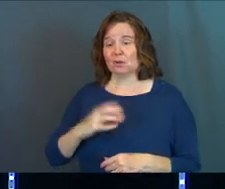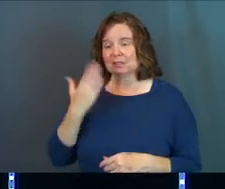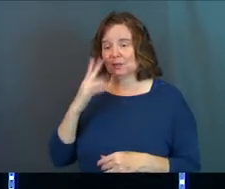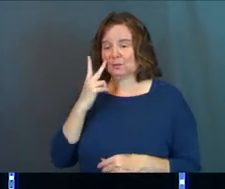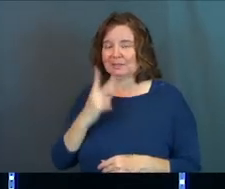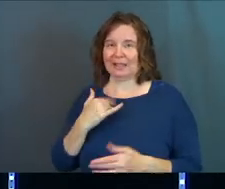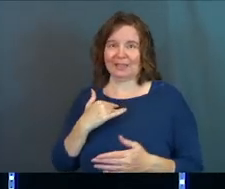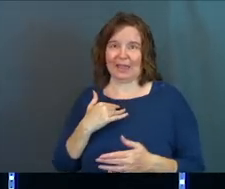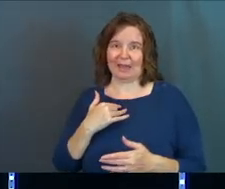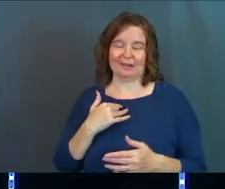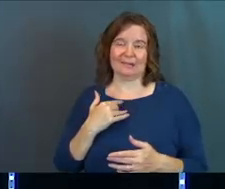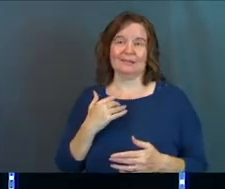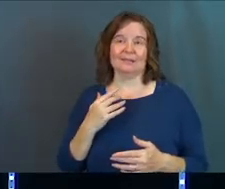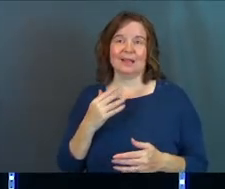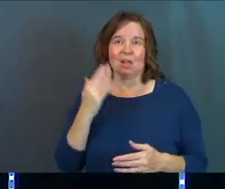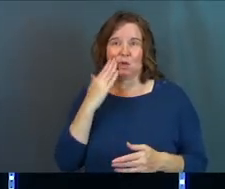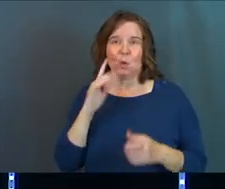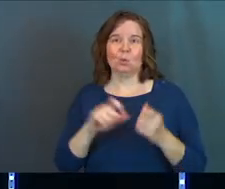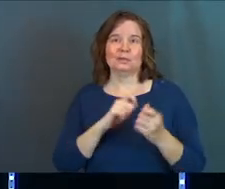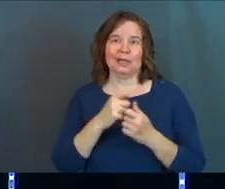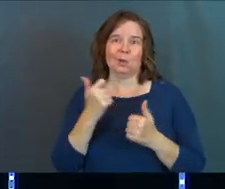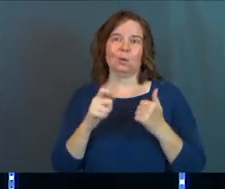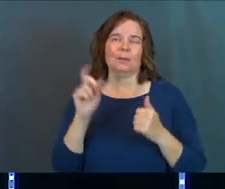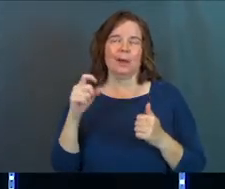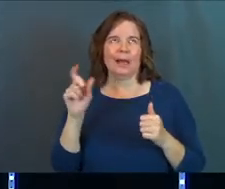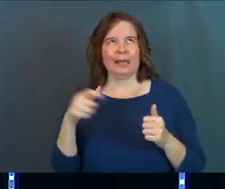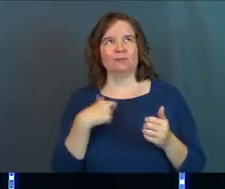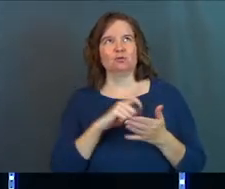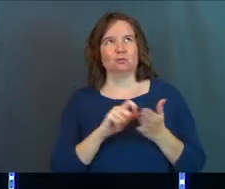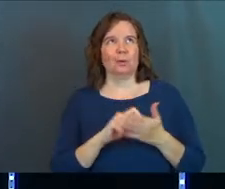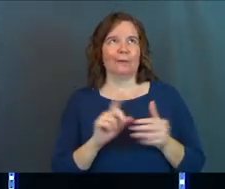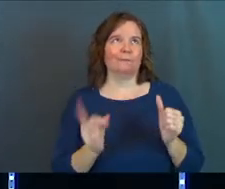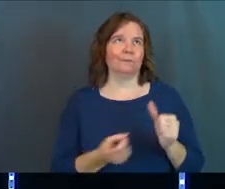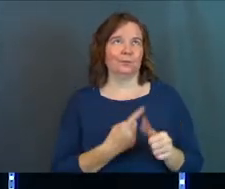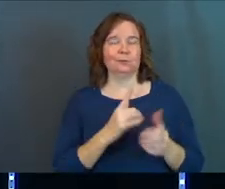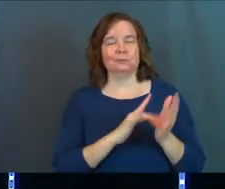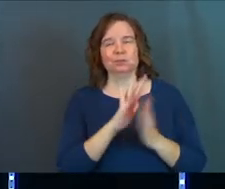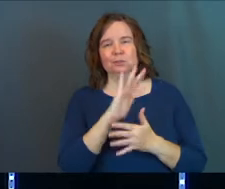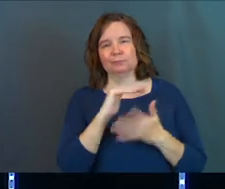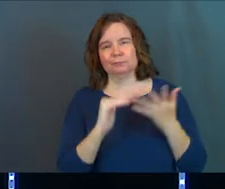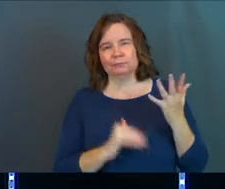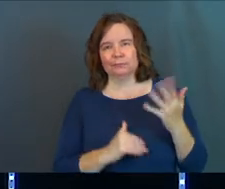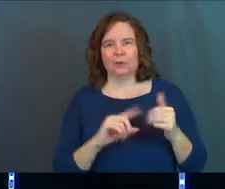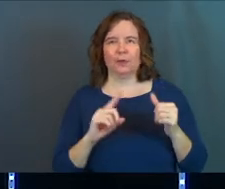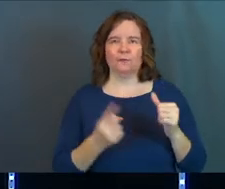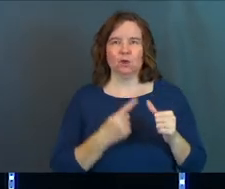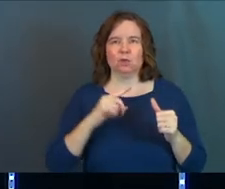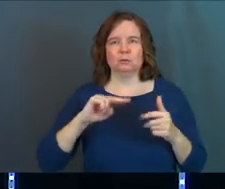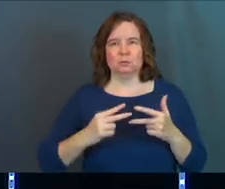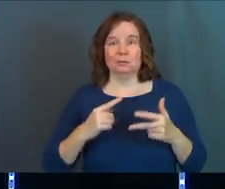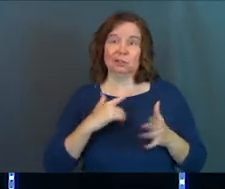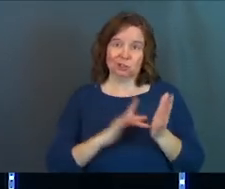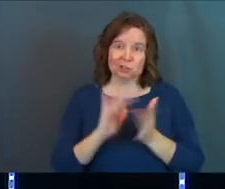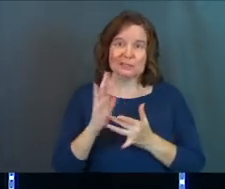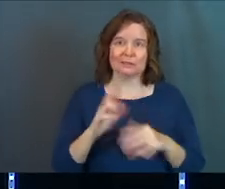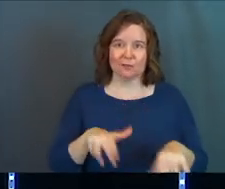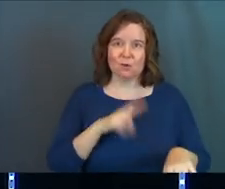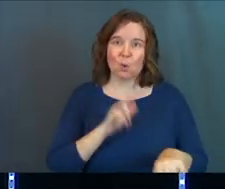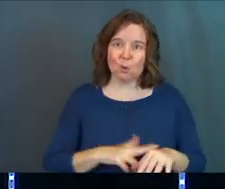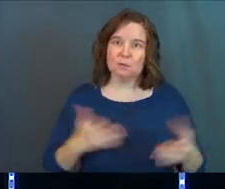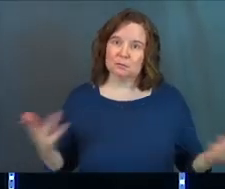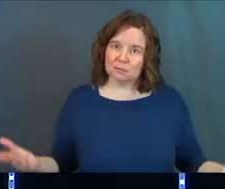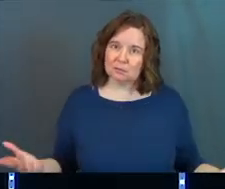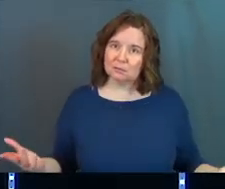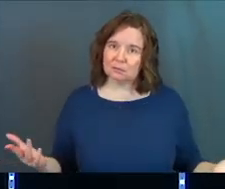would have seen that coming a mile away and known exactly what they were supposed to do in that moment. What goes in the first slot? Jesus, of